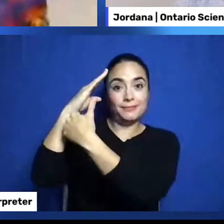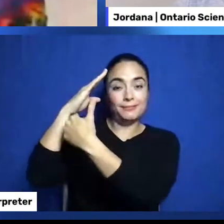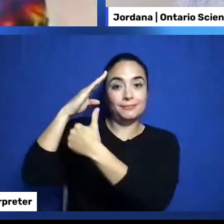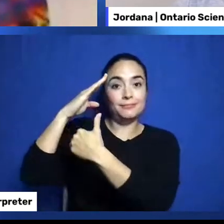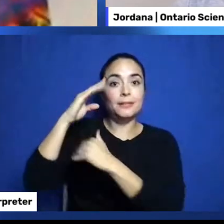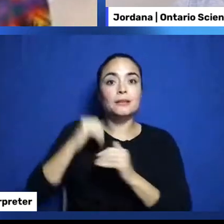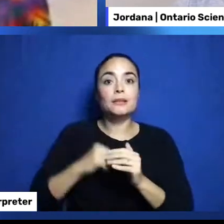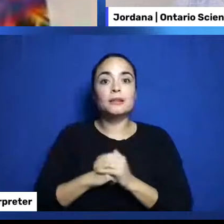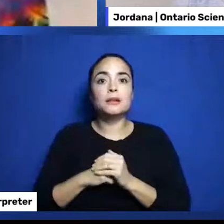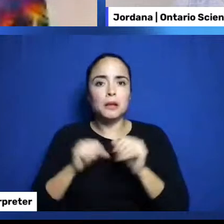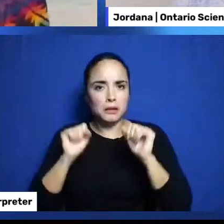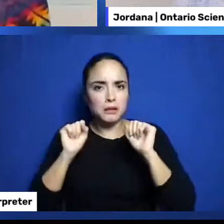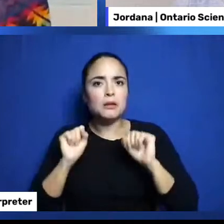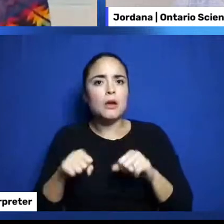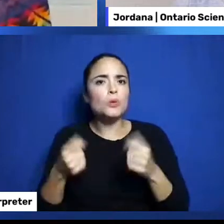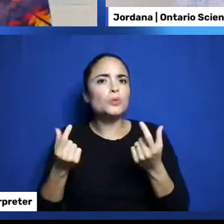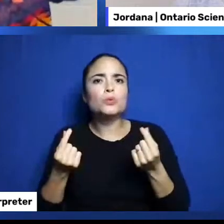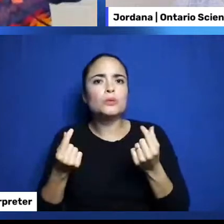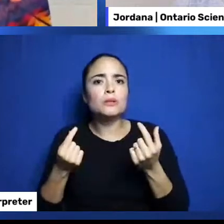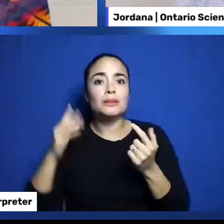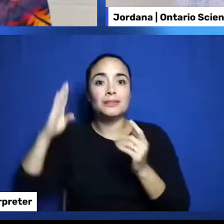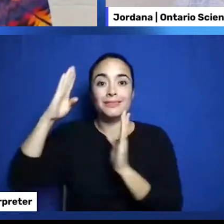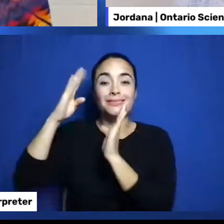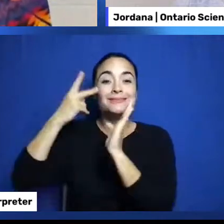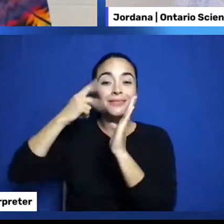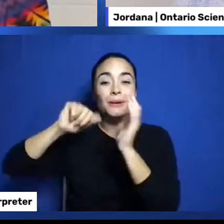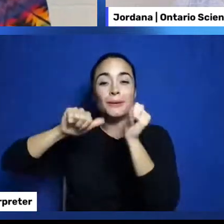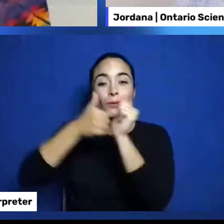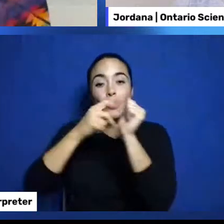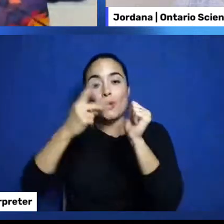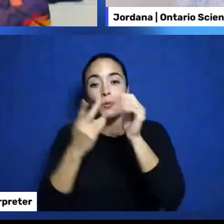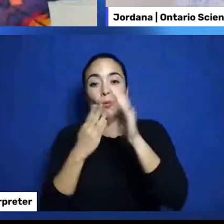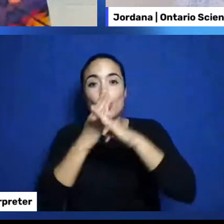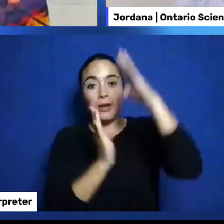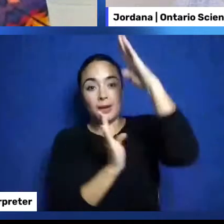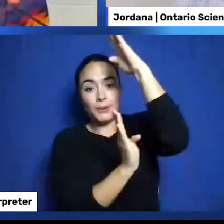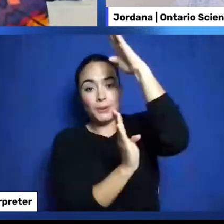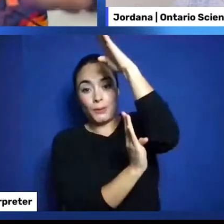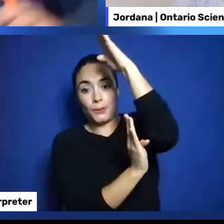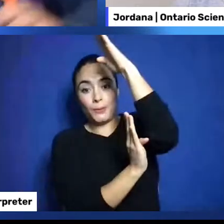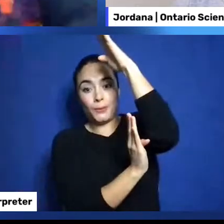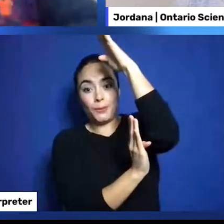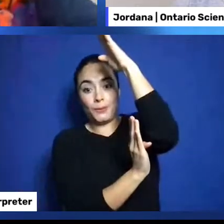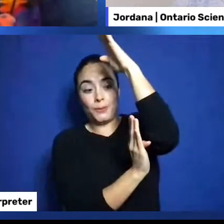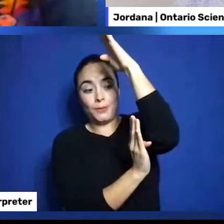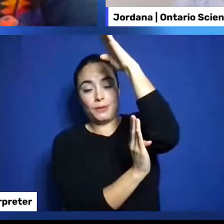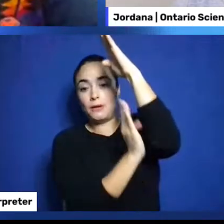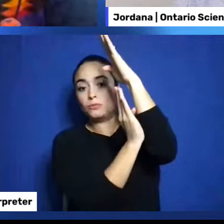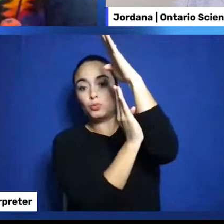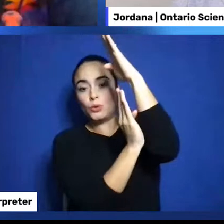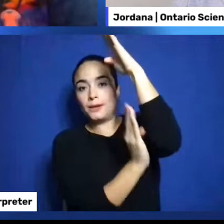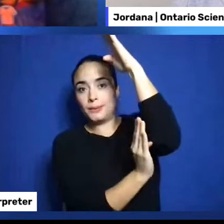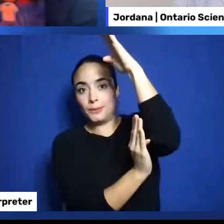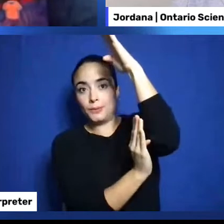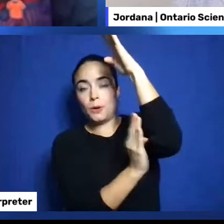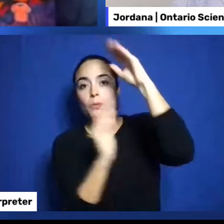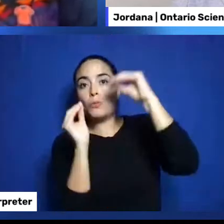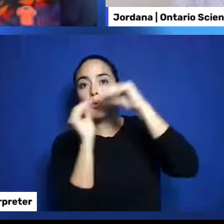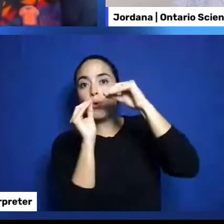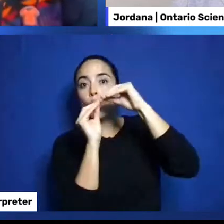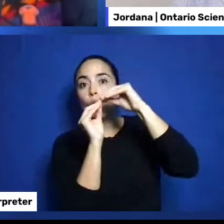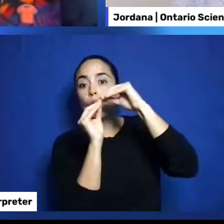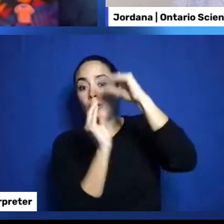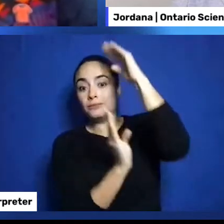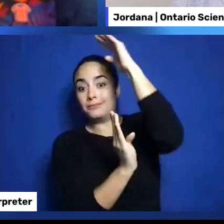actually pull up the outside canvas on a teepee. To make the holes bigger. In the summertime. You can